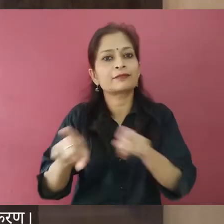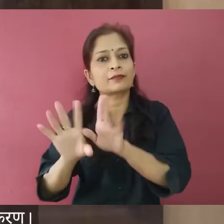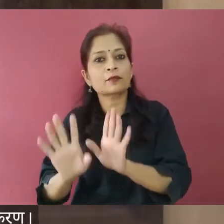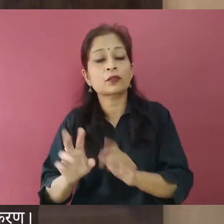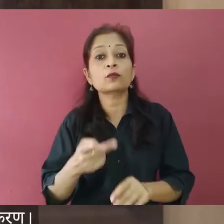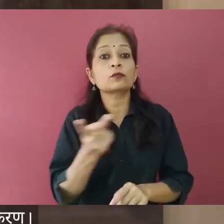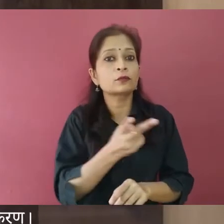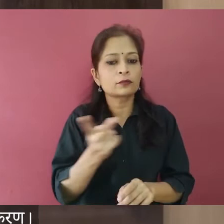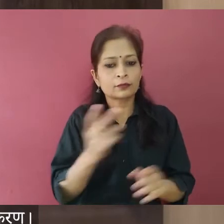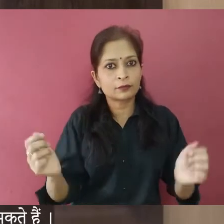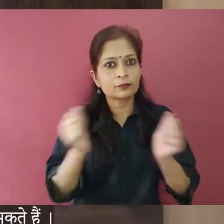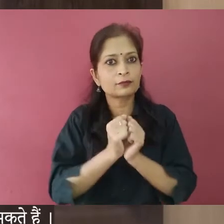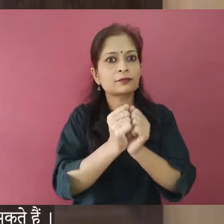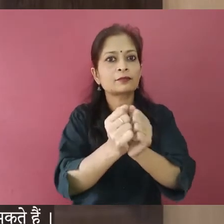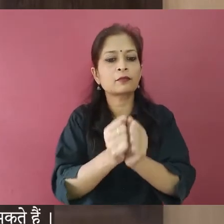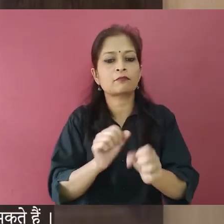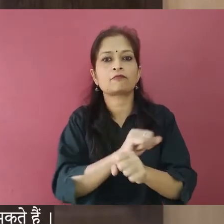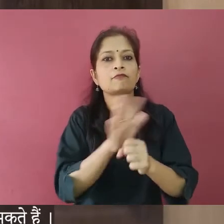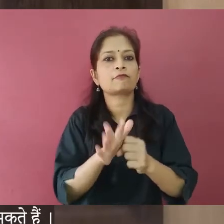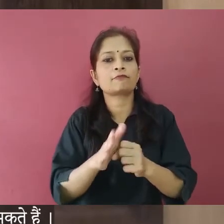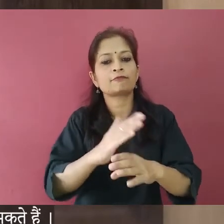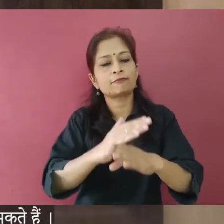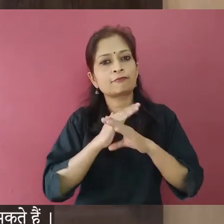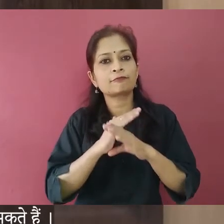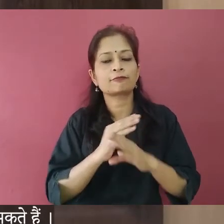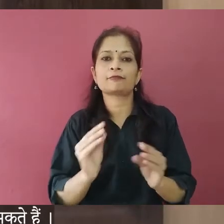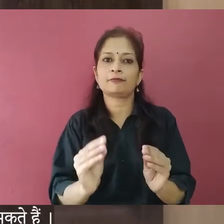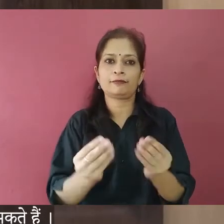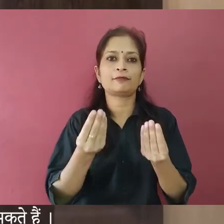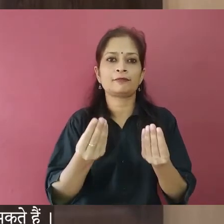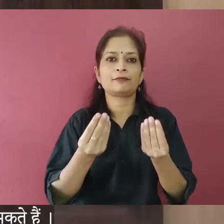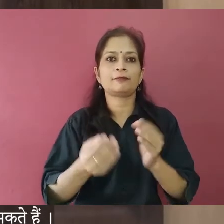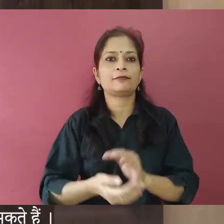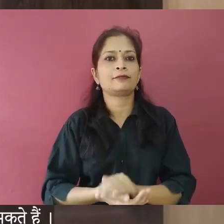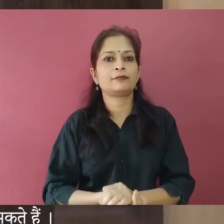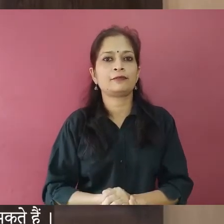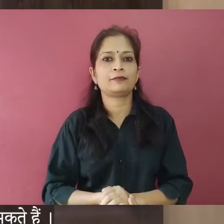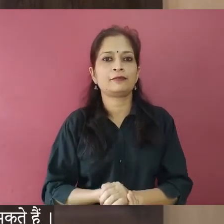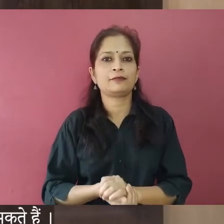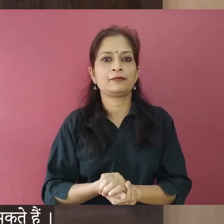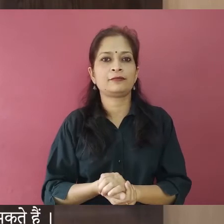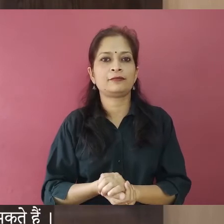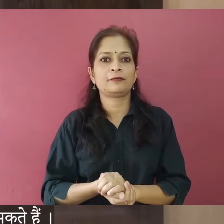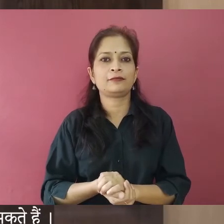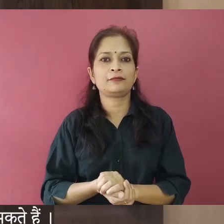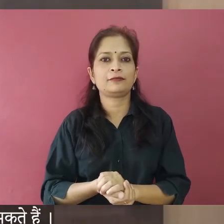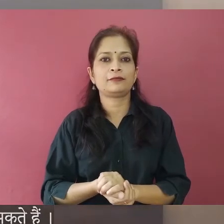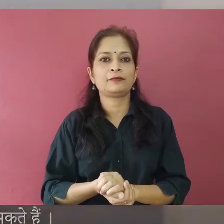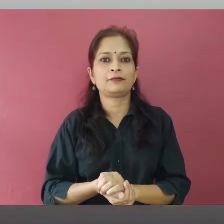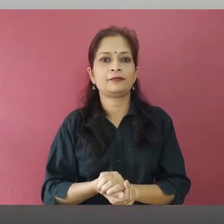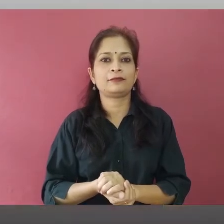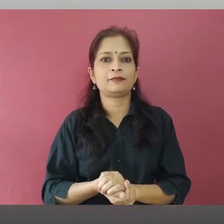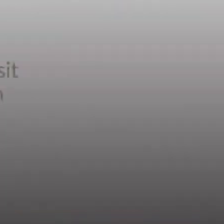vaccination because when we combine both of them they would give you the best amount of protection that you need against COVID-19.